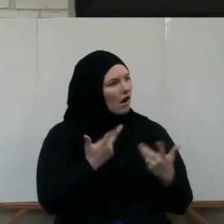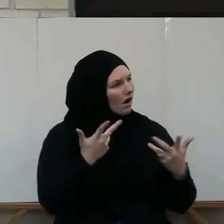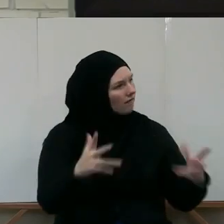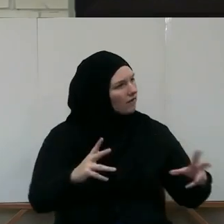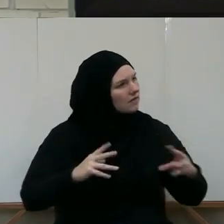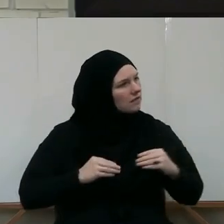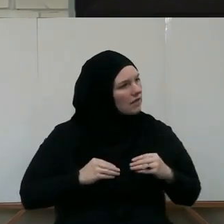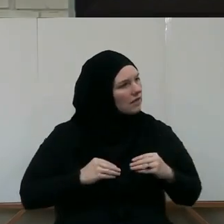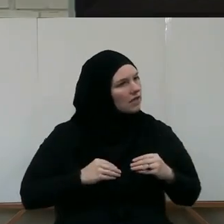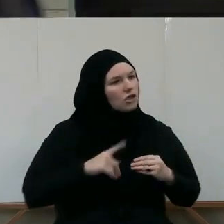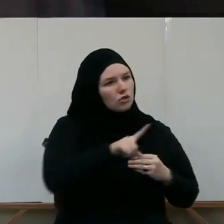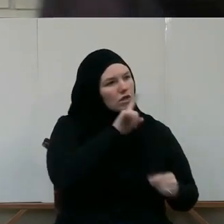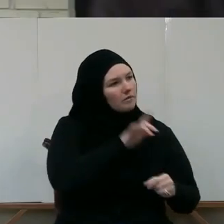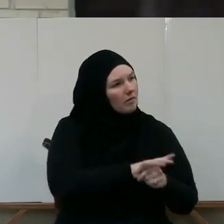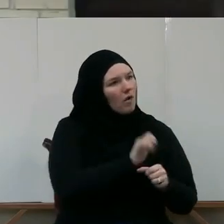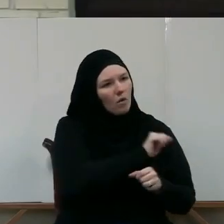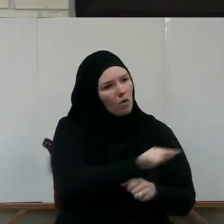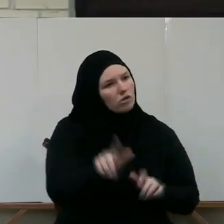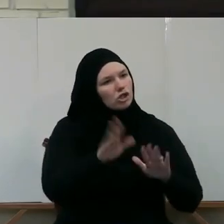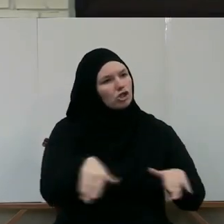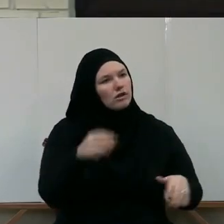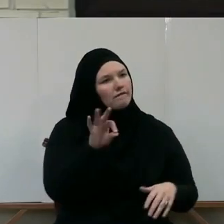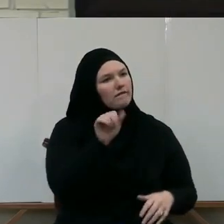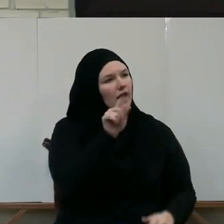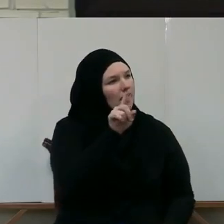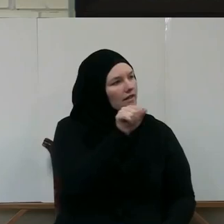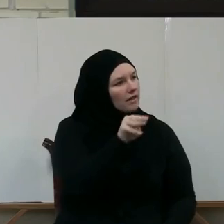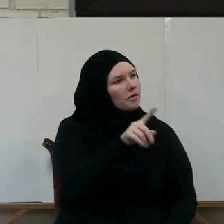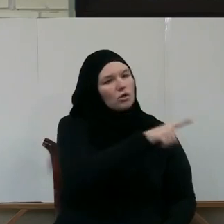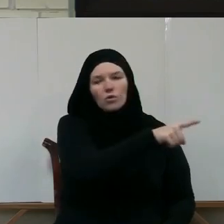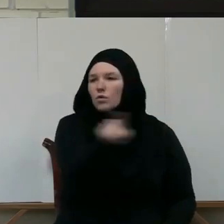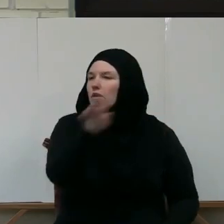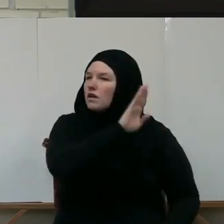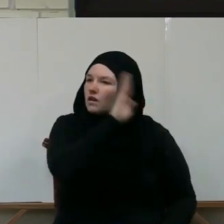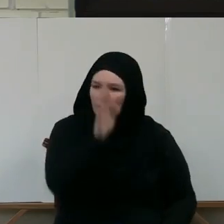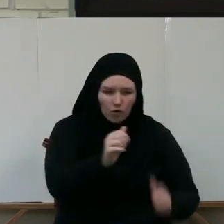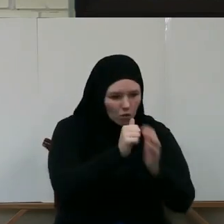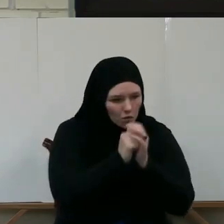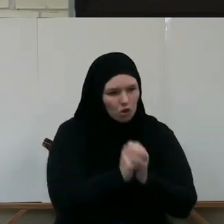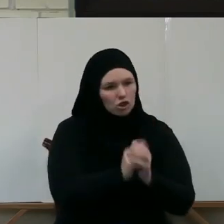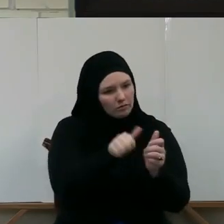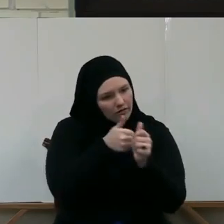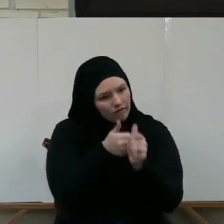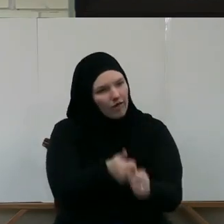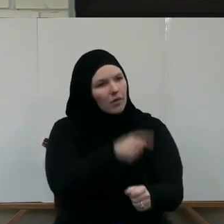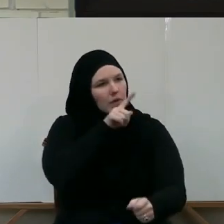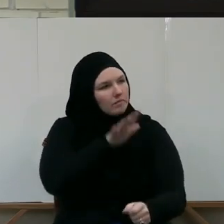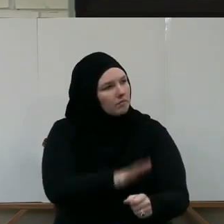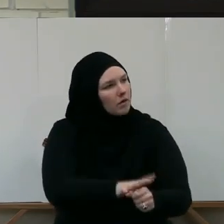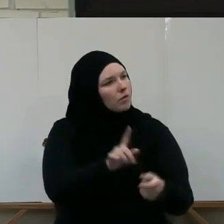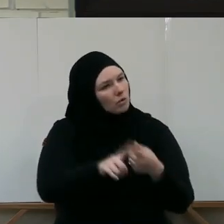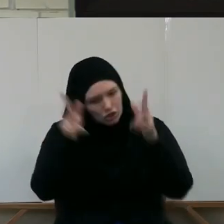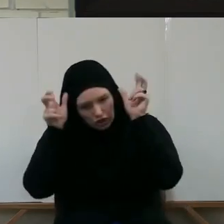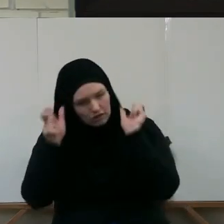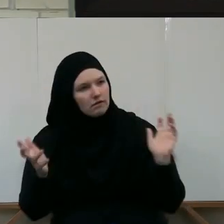children of Adam That you never Worship Or give worship And obedience And commitment To the